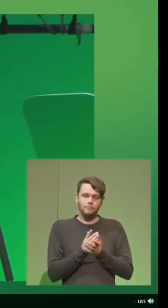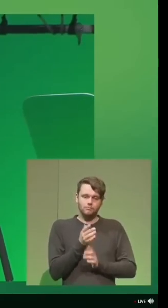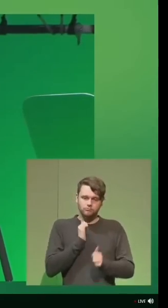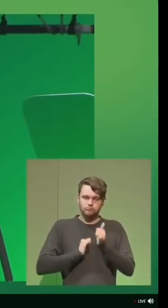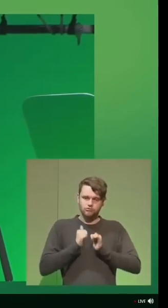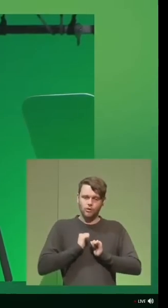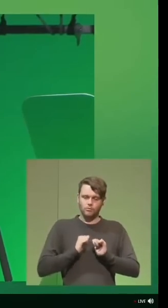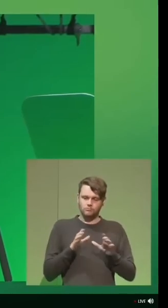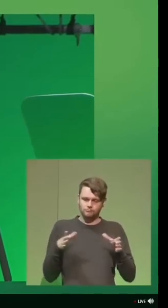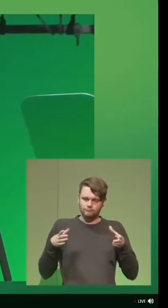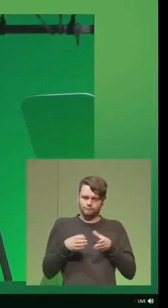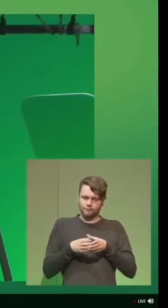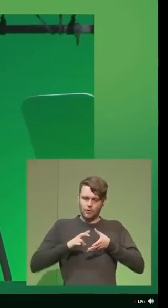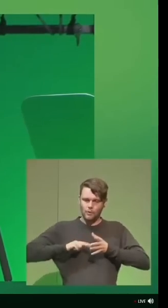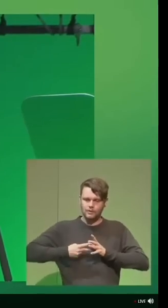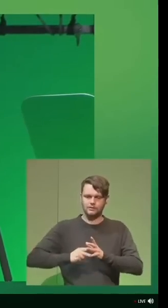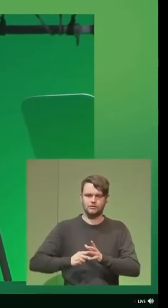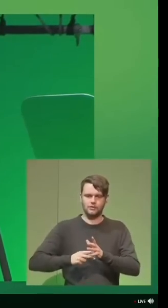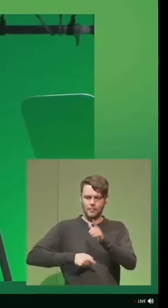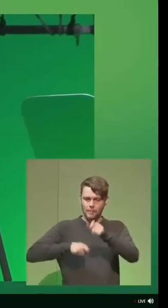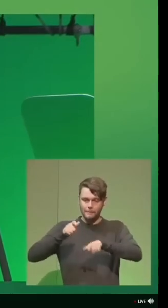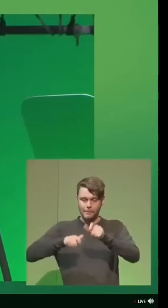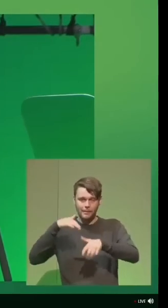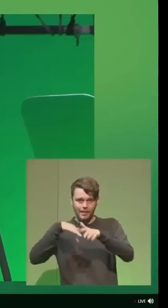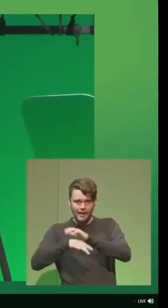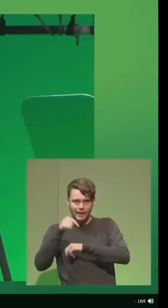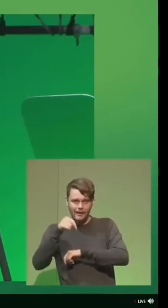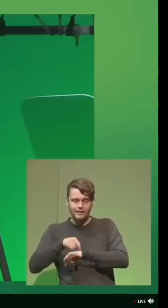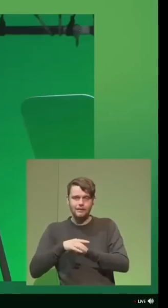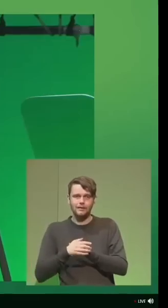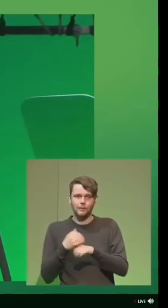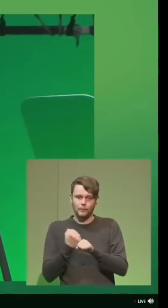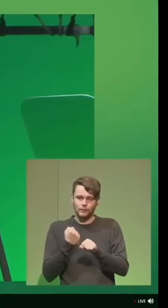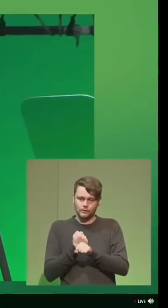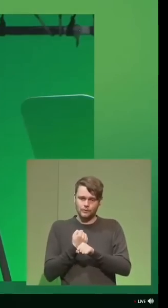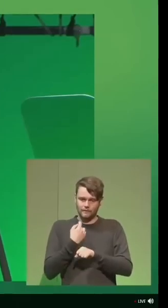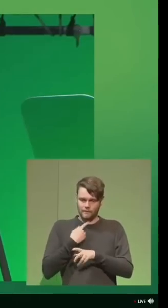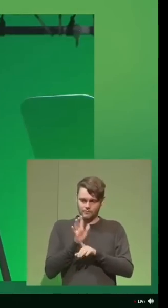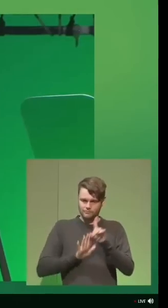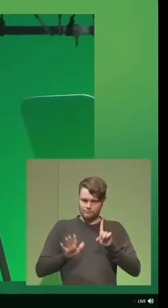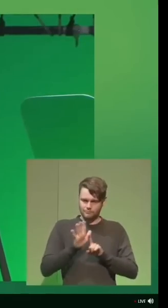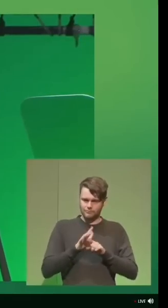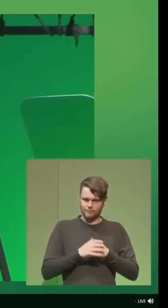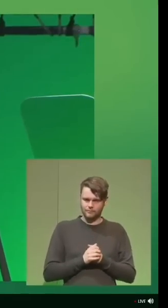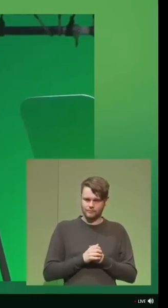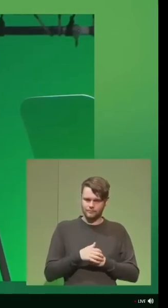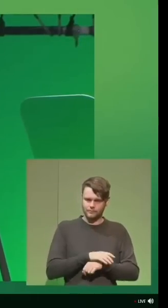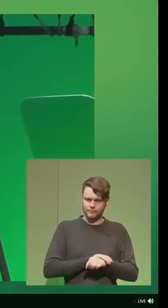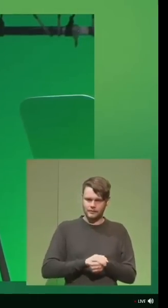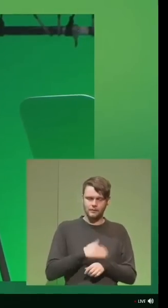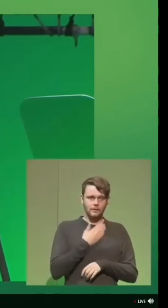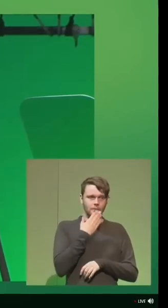of what this organization and what the people in this organization do for this country. Thank you.